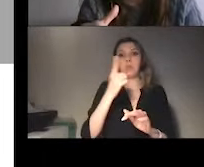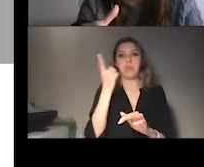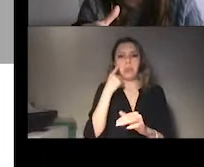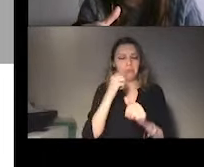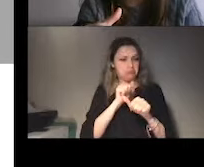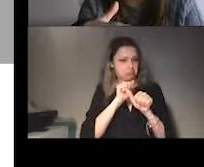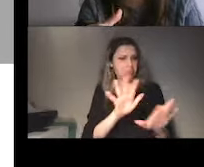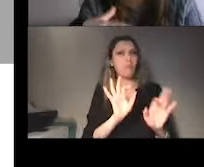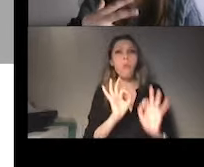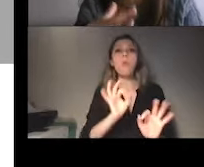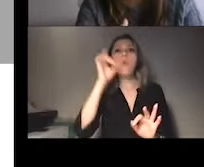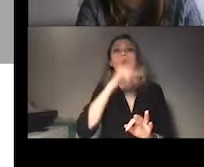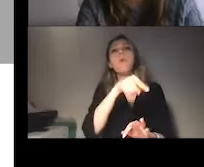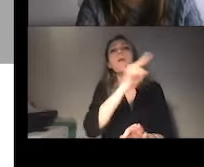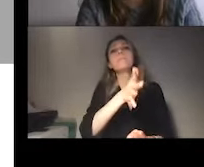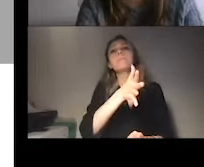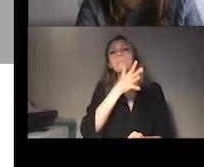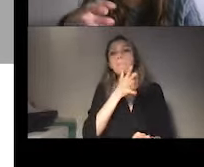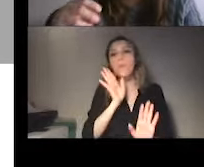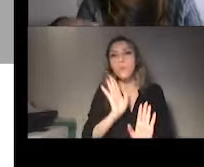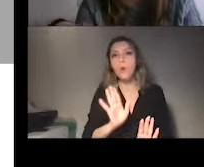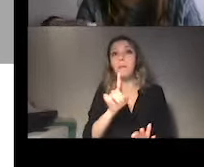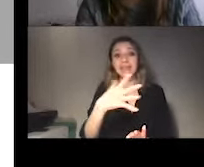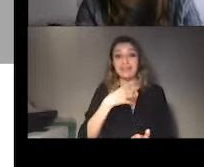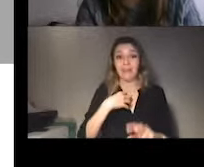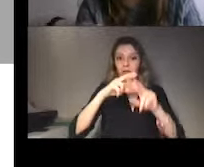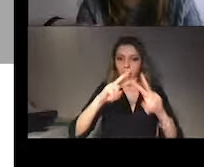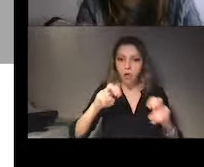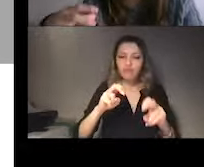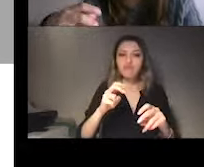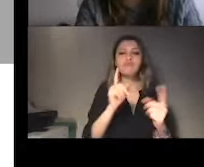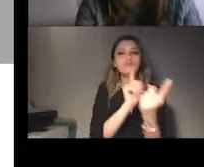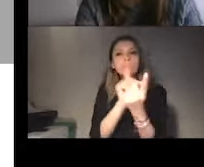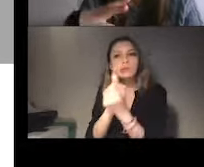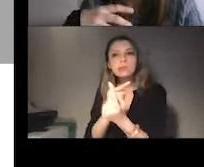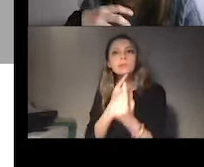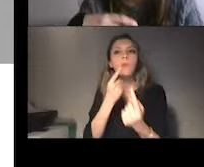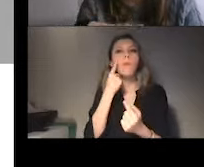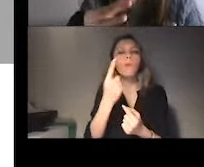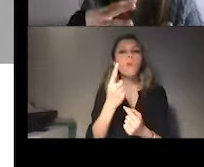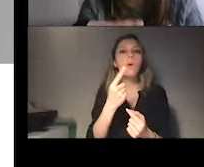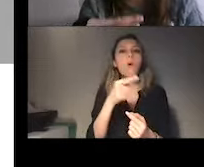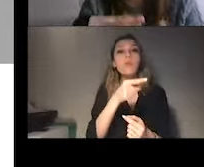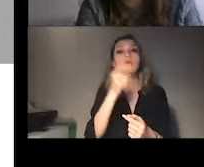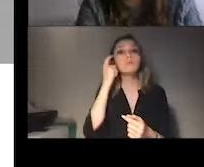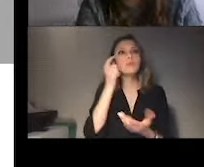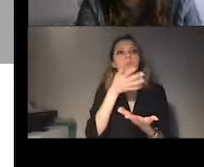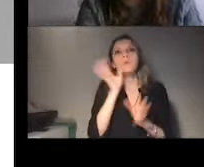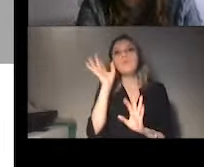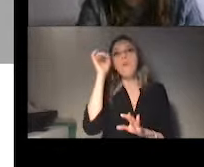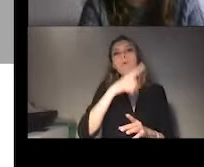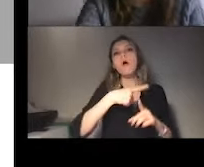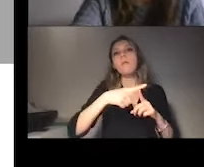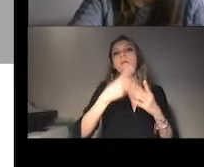that are submitted by UN agencies. This is an opportunity really to include first-hand